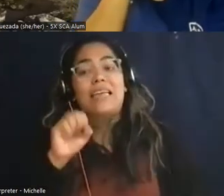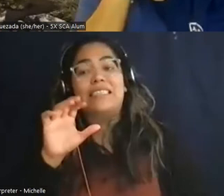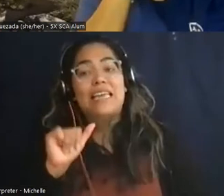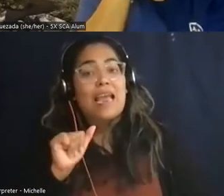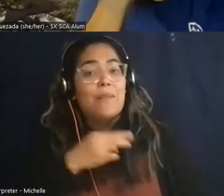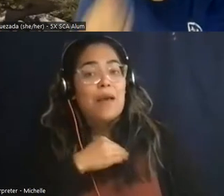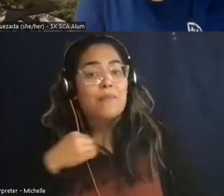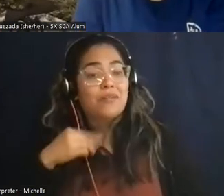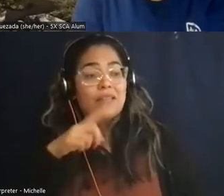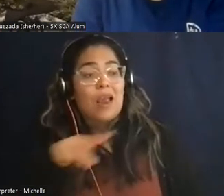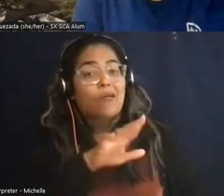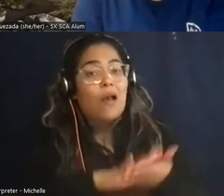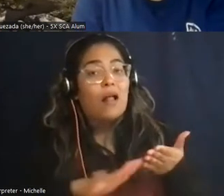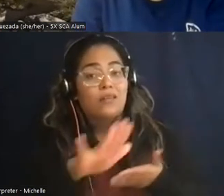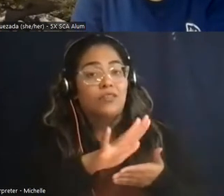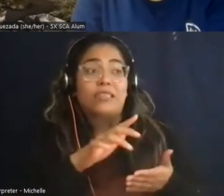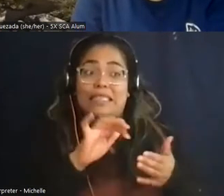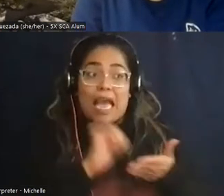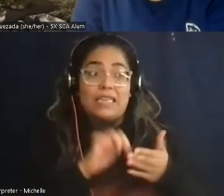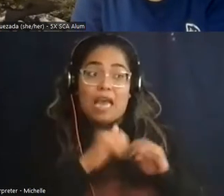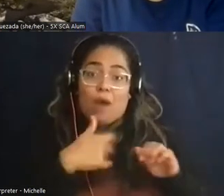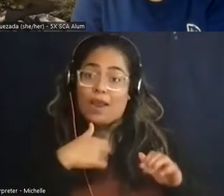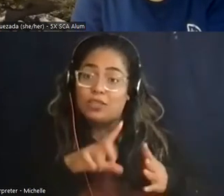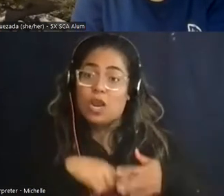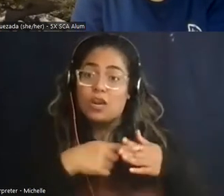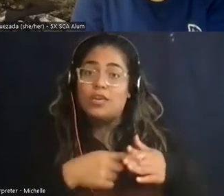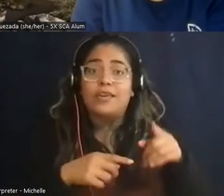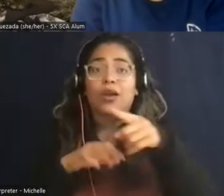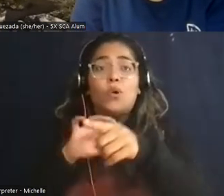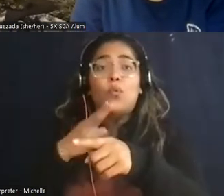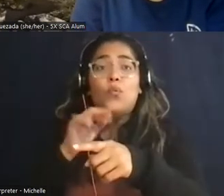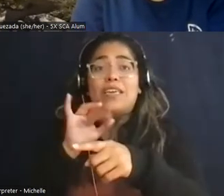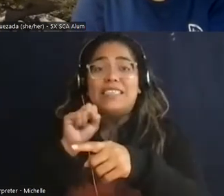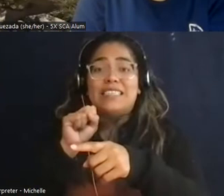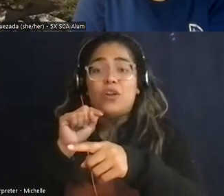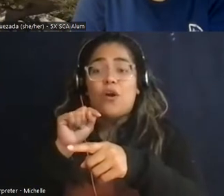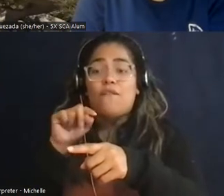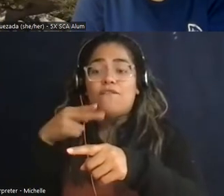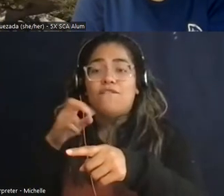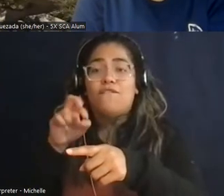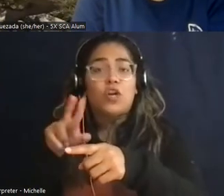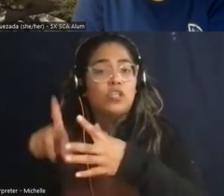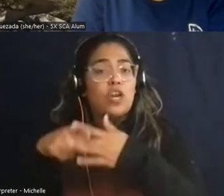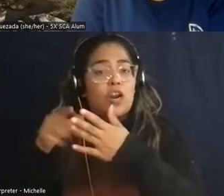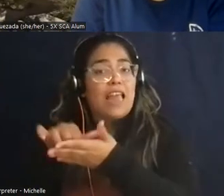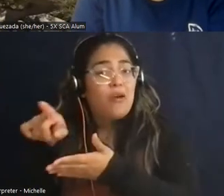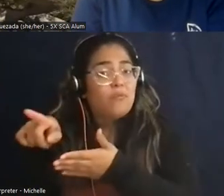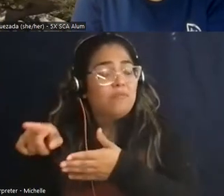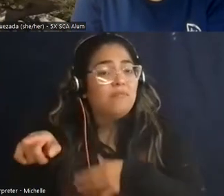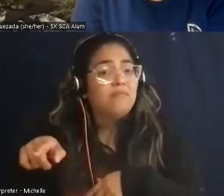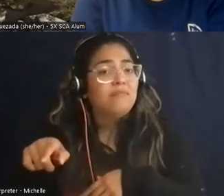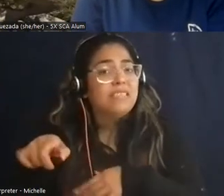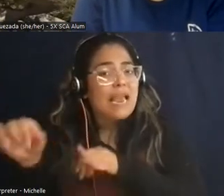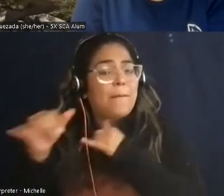students i started that way um christopher started that way a look on the now it's not a